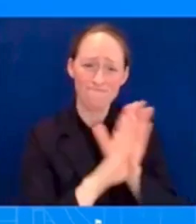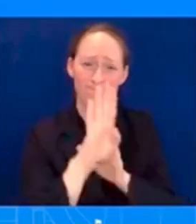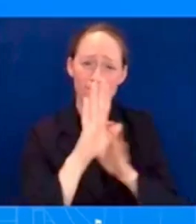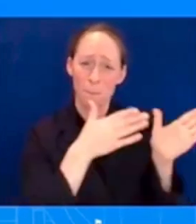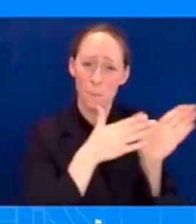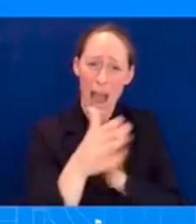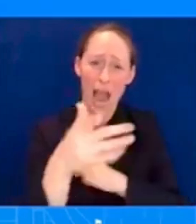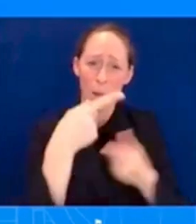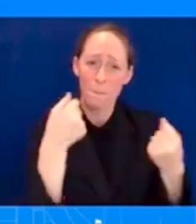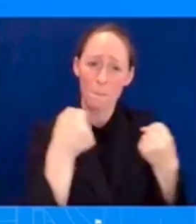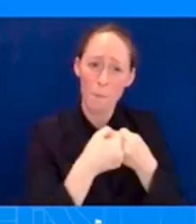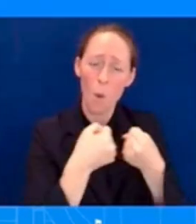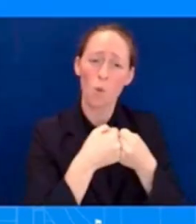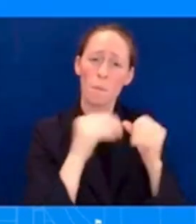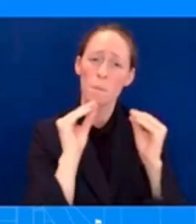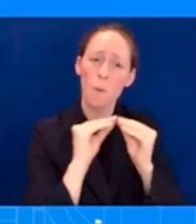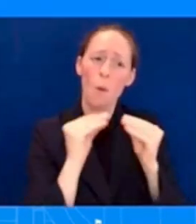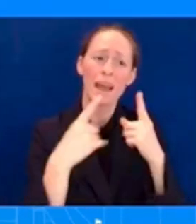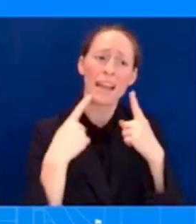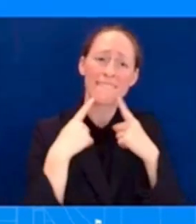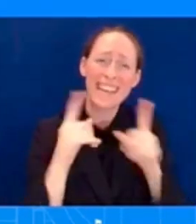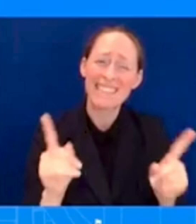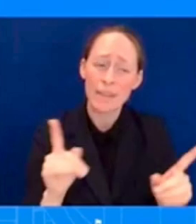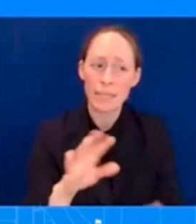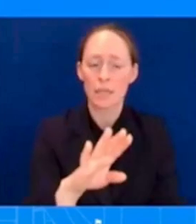this. And it doesn't just put, sadly,